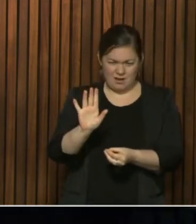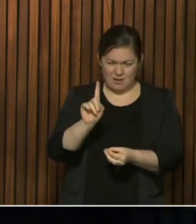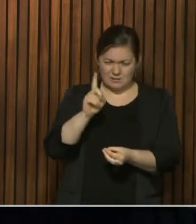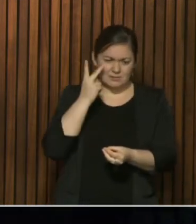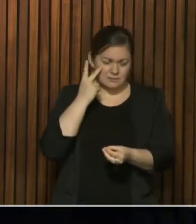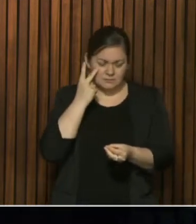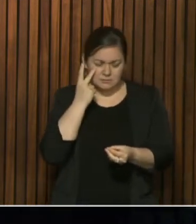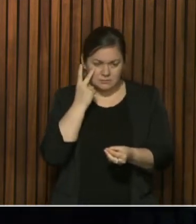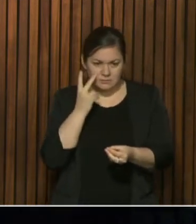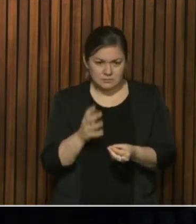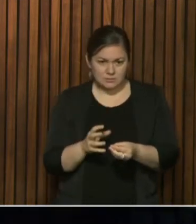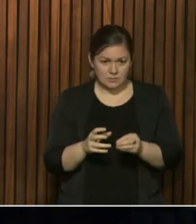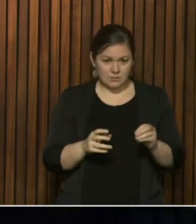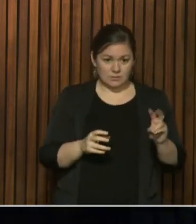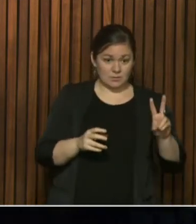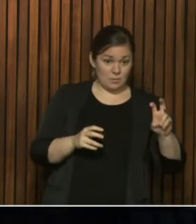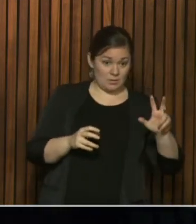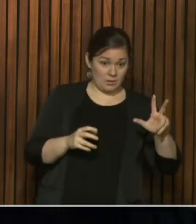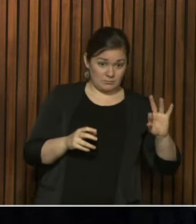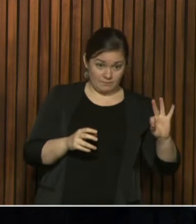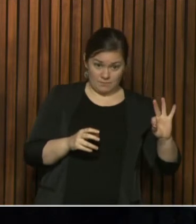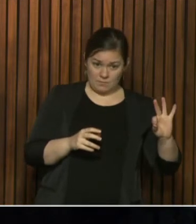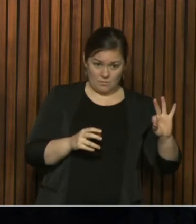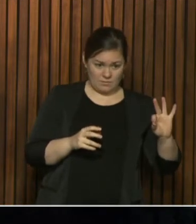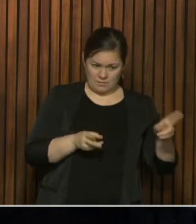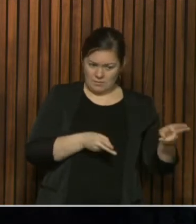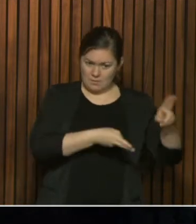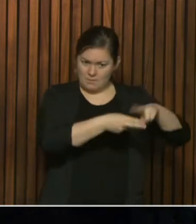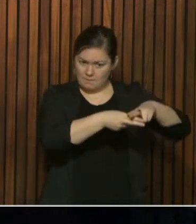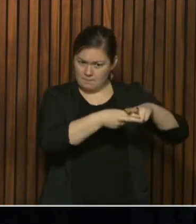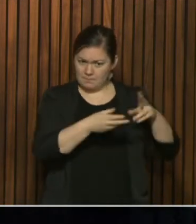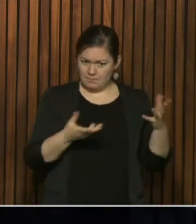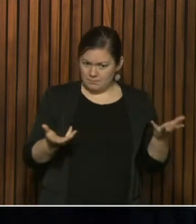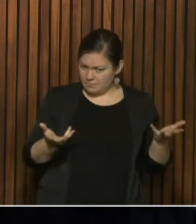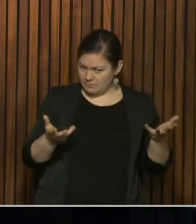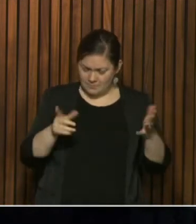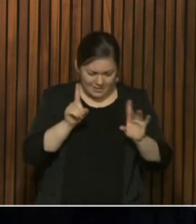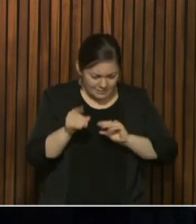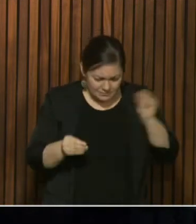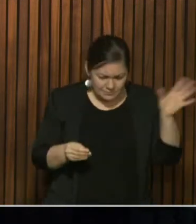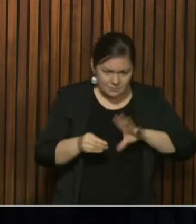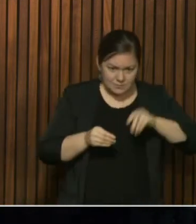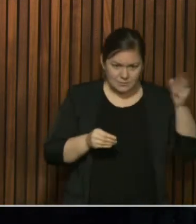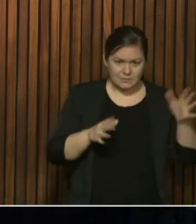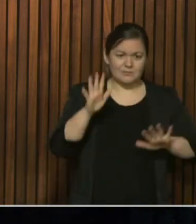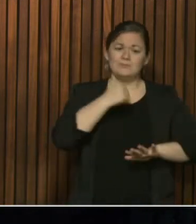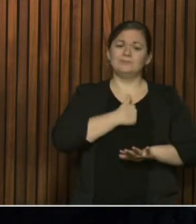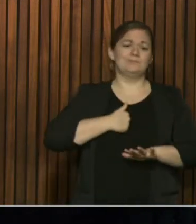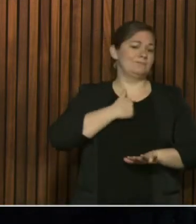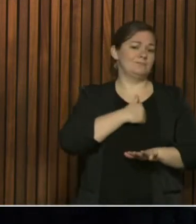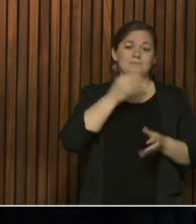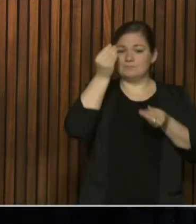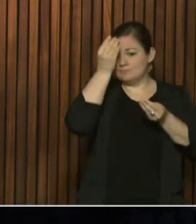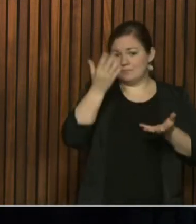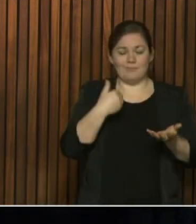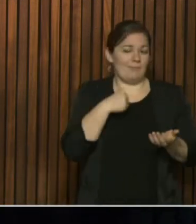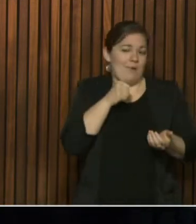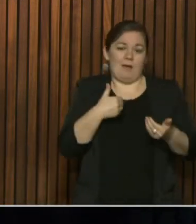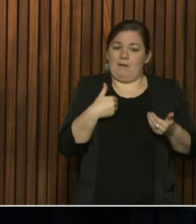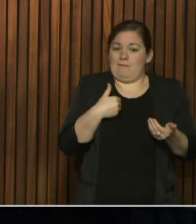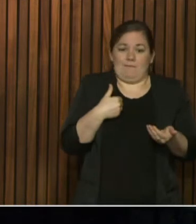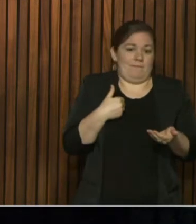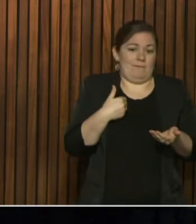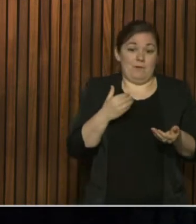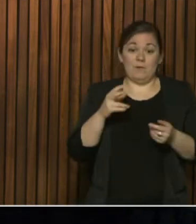above the 239, and I don't have that data piece in front of me, Rob. At the moment it was, yes, the other day it was 239,